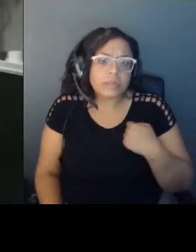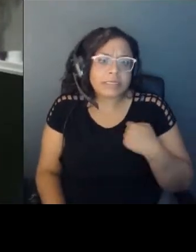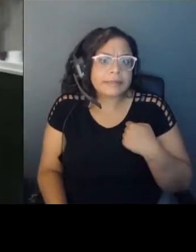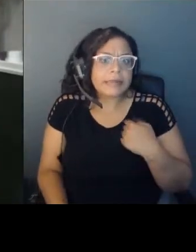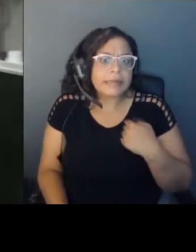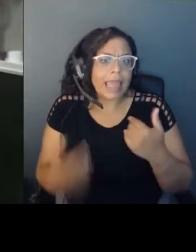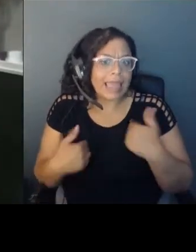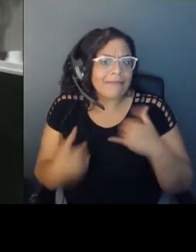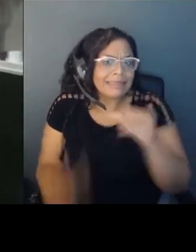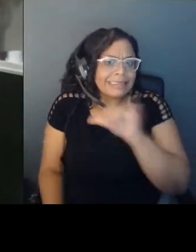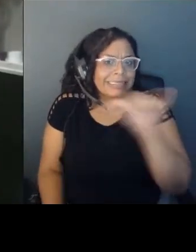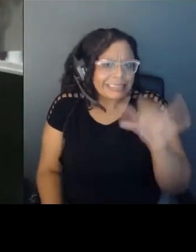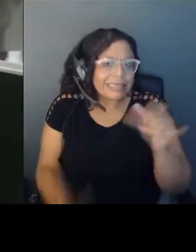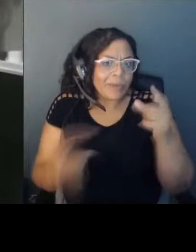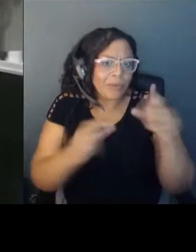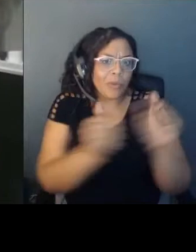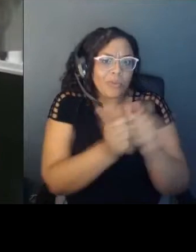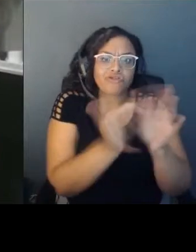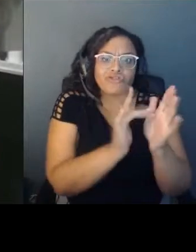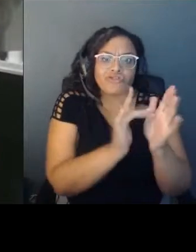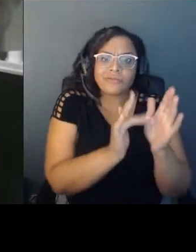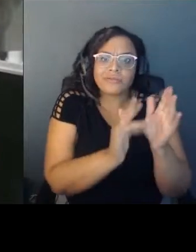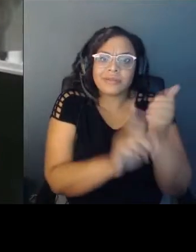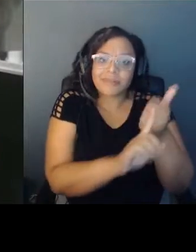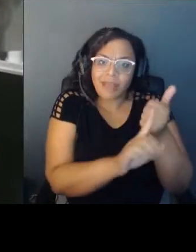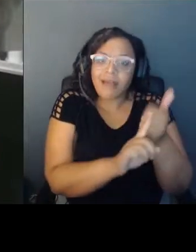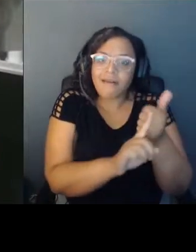Jesus Christ, even who was also murdered by the state.